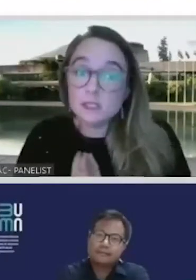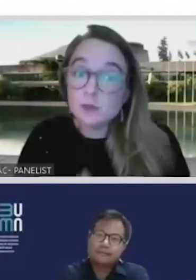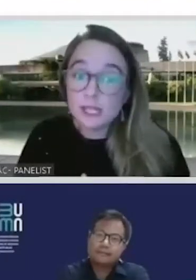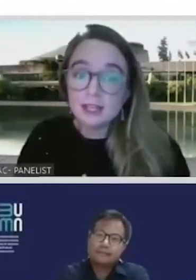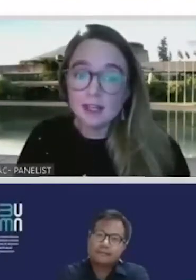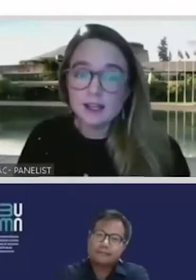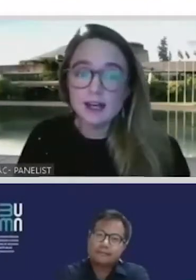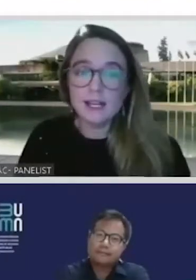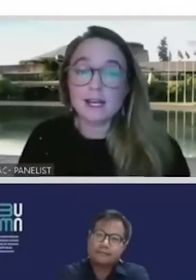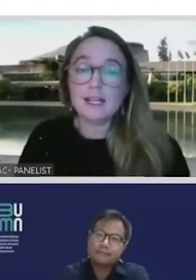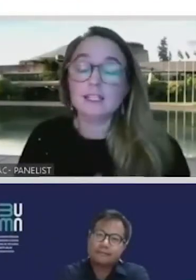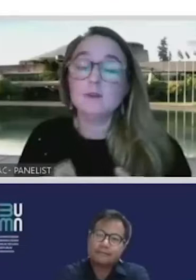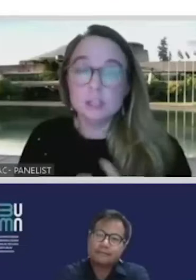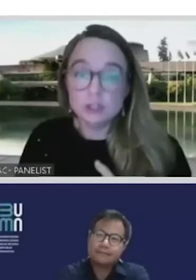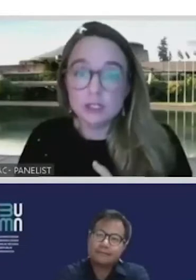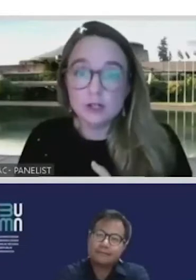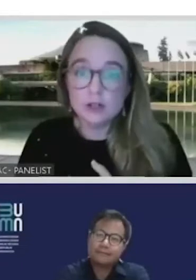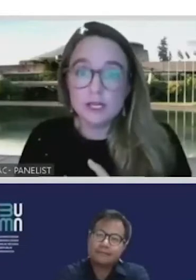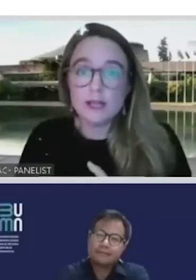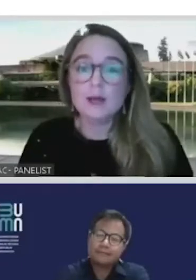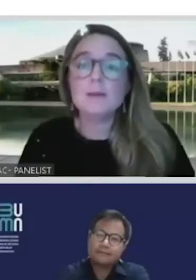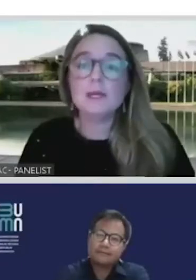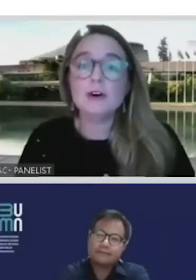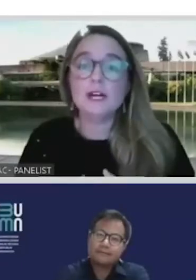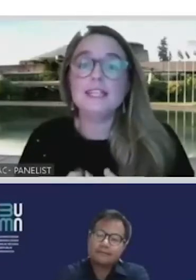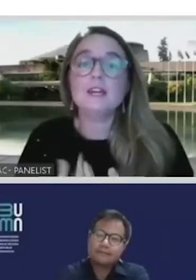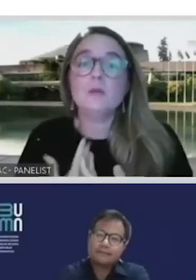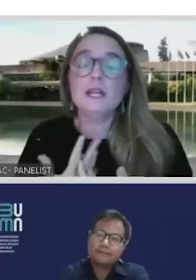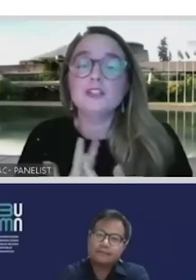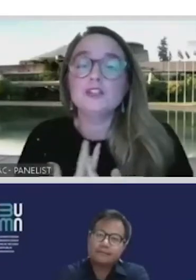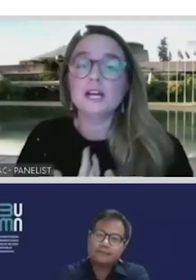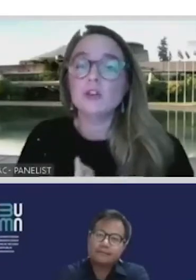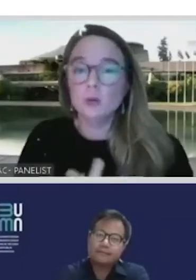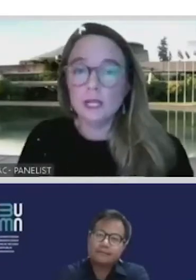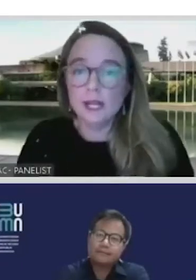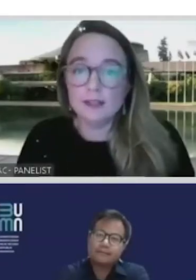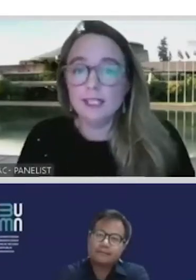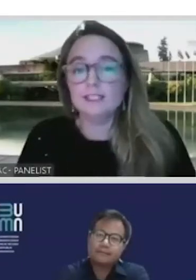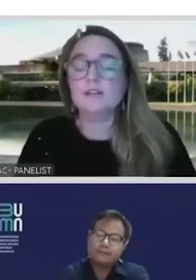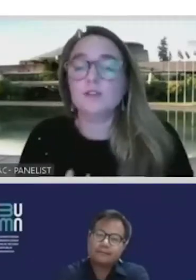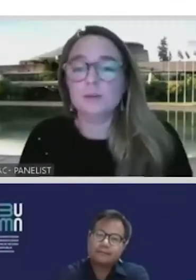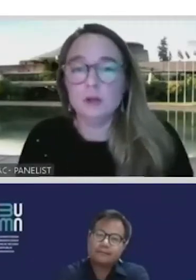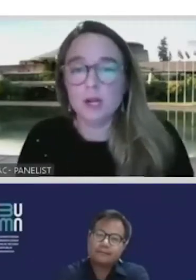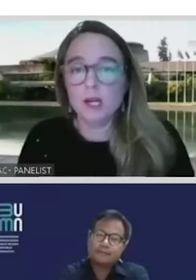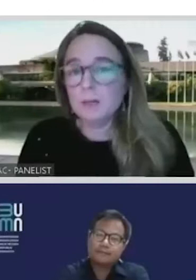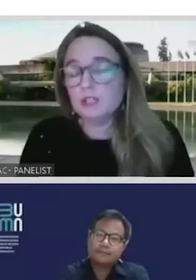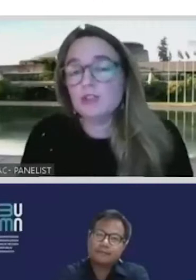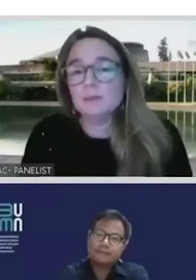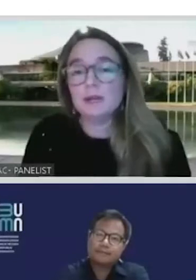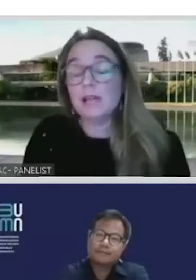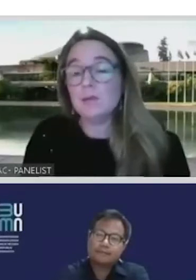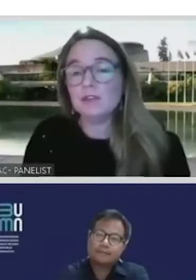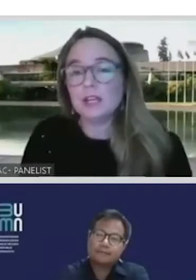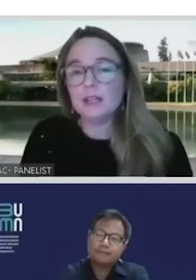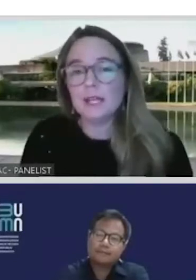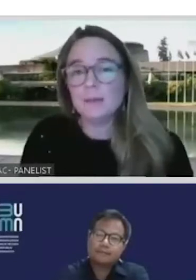simultaneously to the reactivation economic, but that this recovery is with equality and that it is transformable. That's from CEPAD no